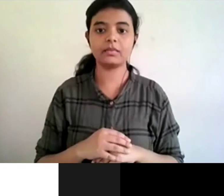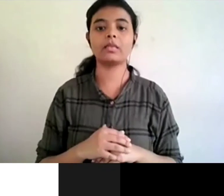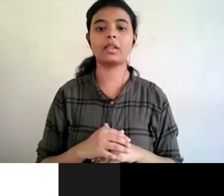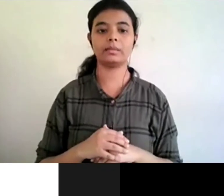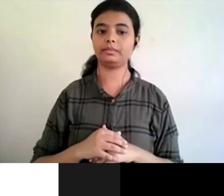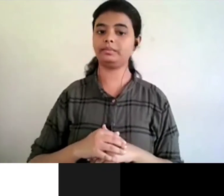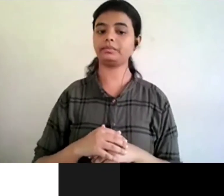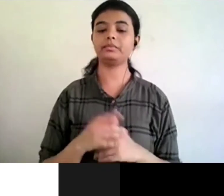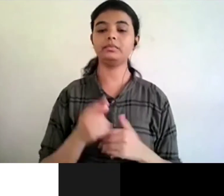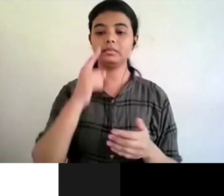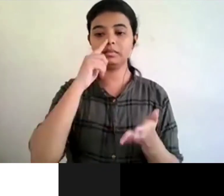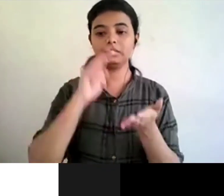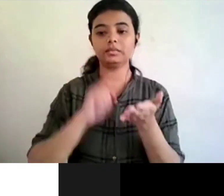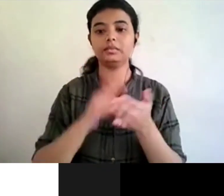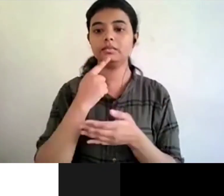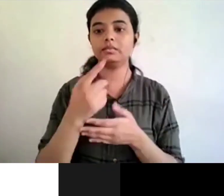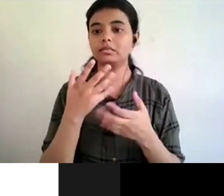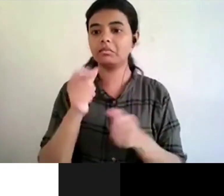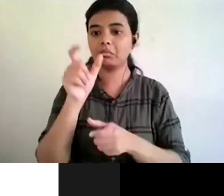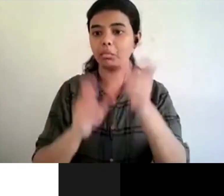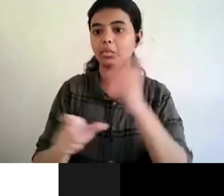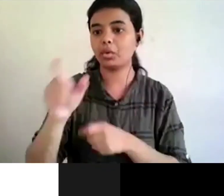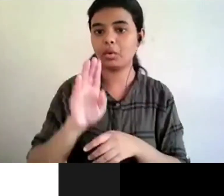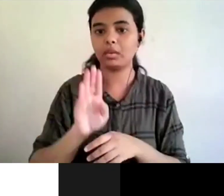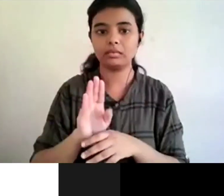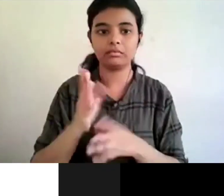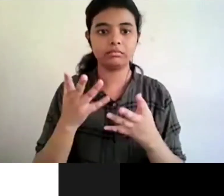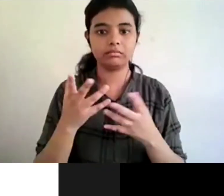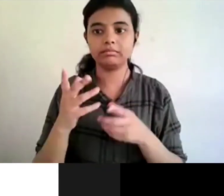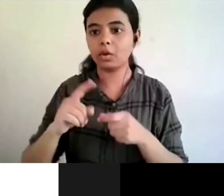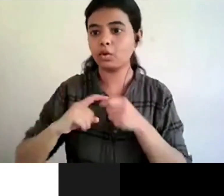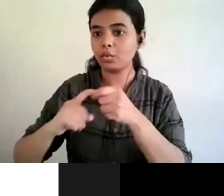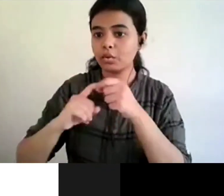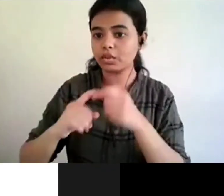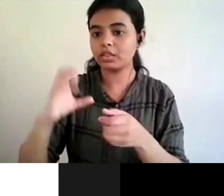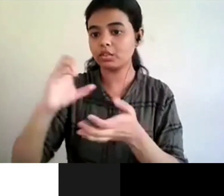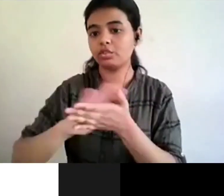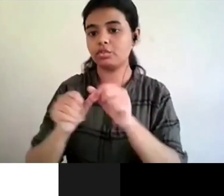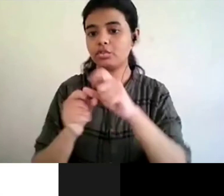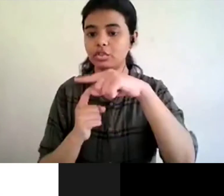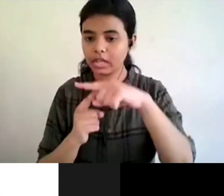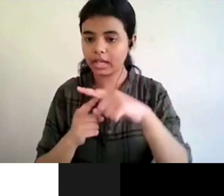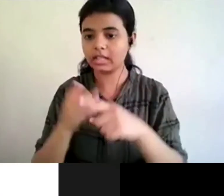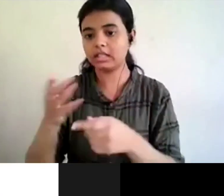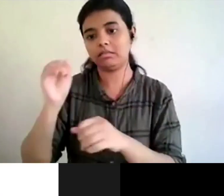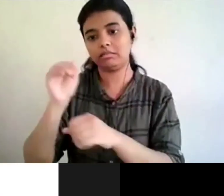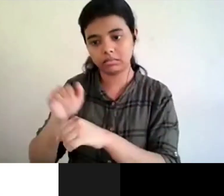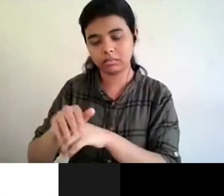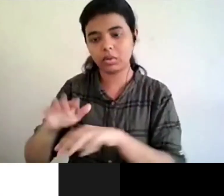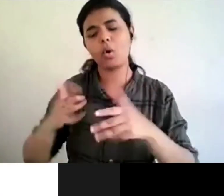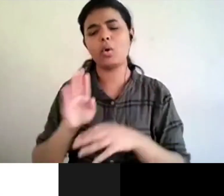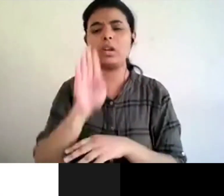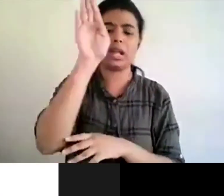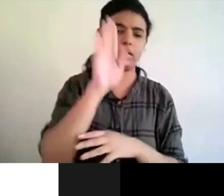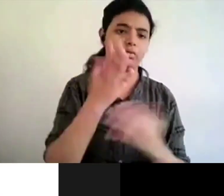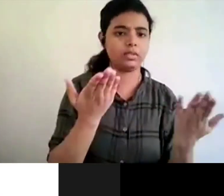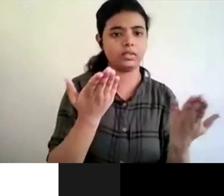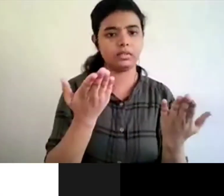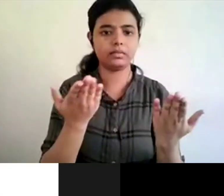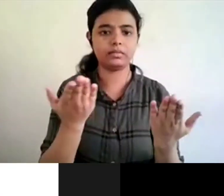i'd like to ask the participants to please place their questions in the chat box alternately alternatively raise their hands